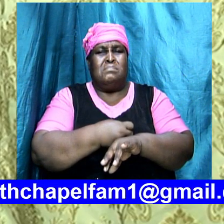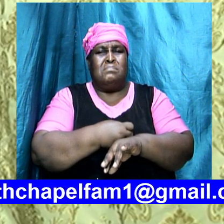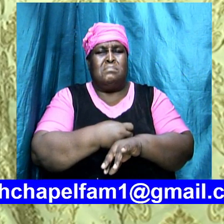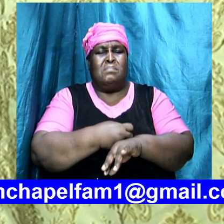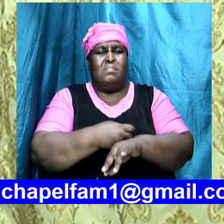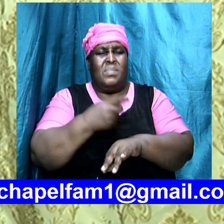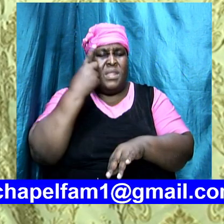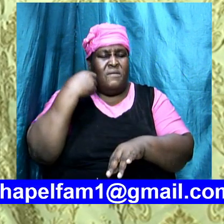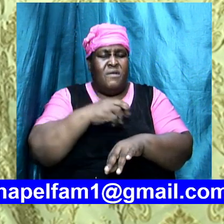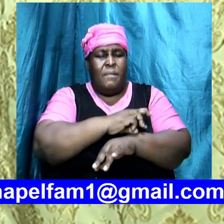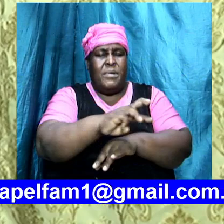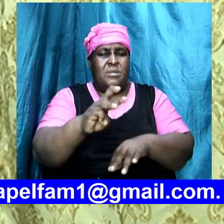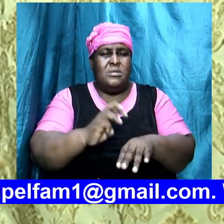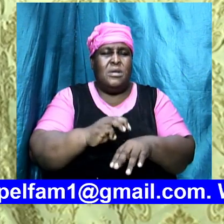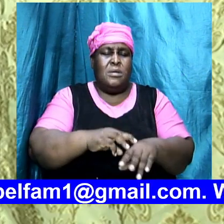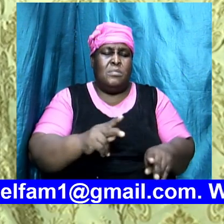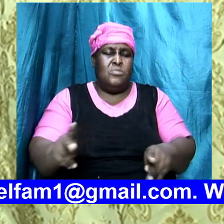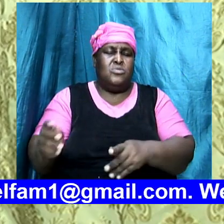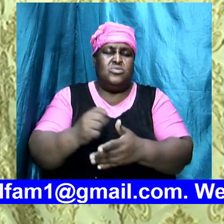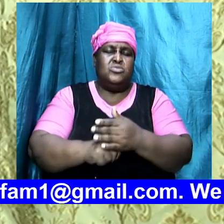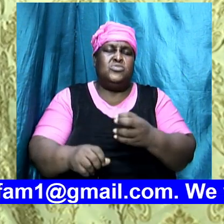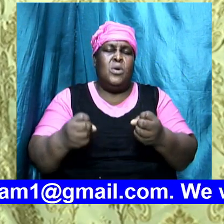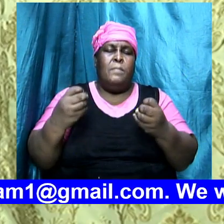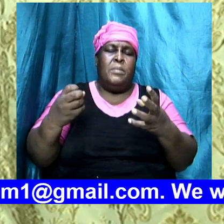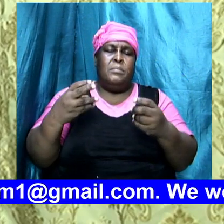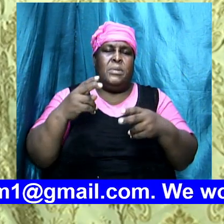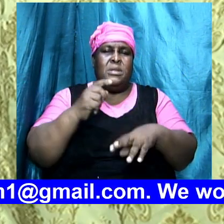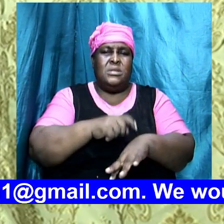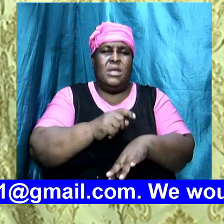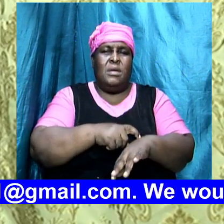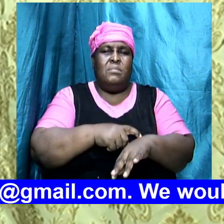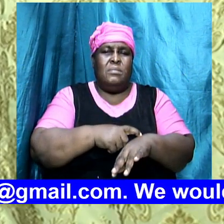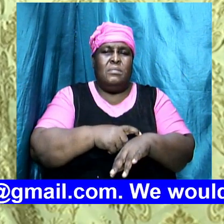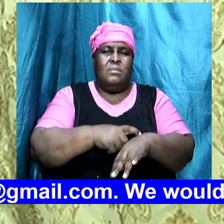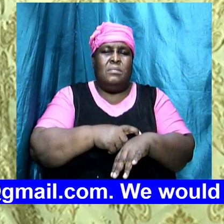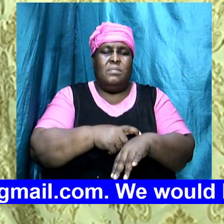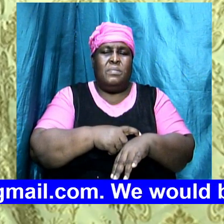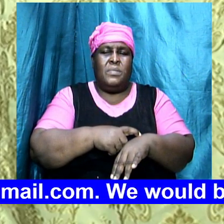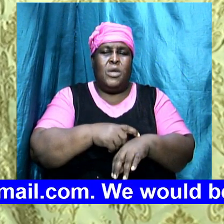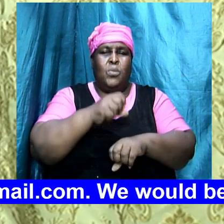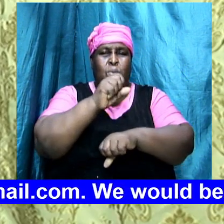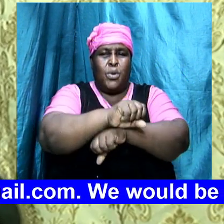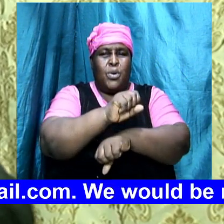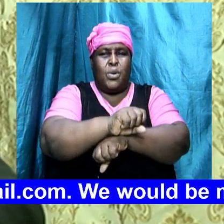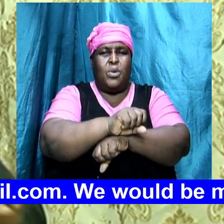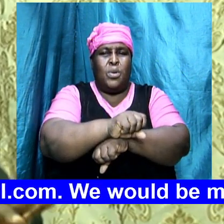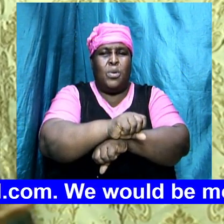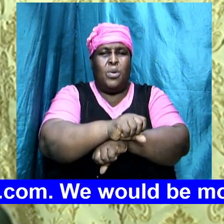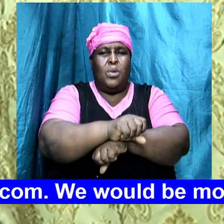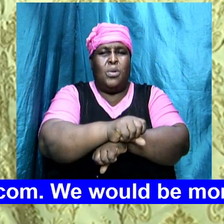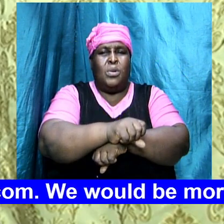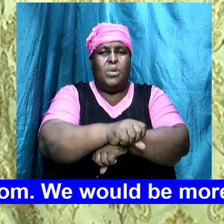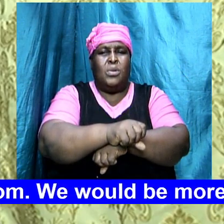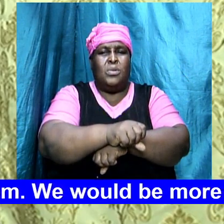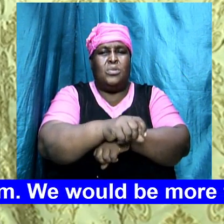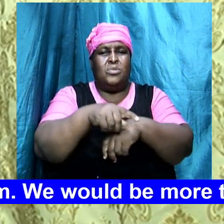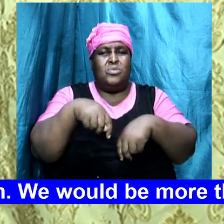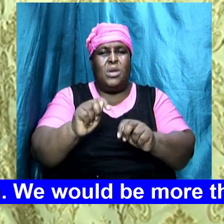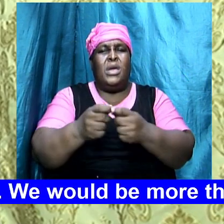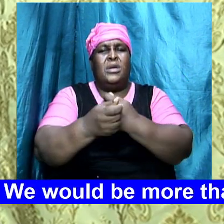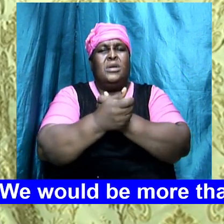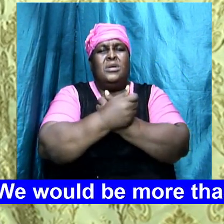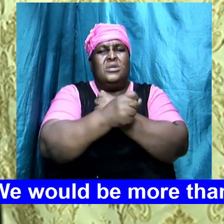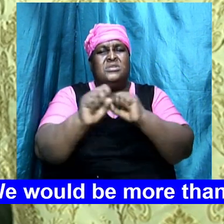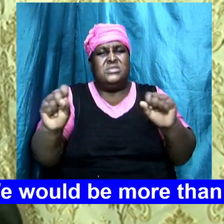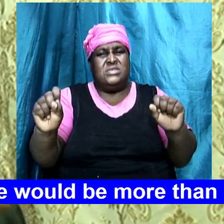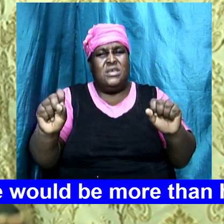for a minister to put in so much time and effort to steer us from certain things even before